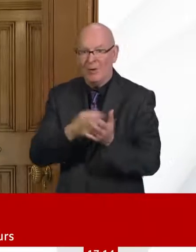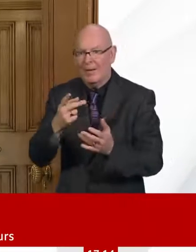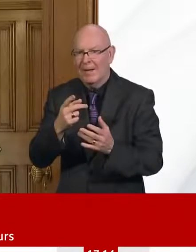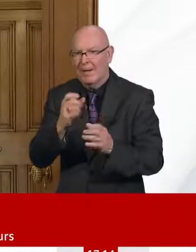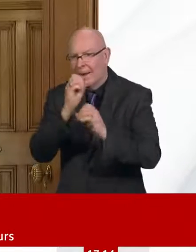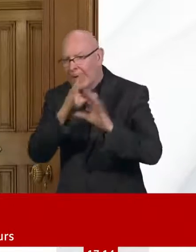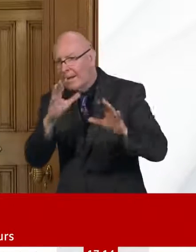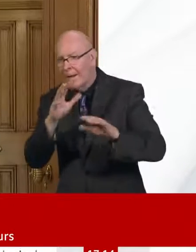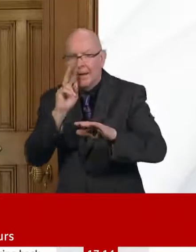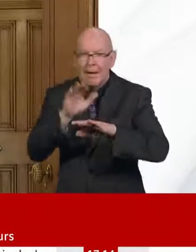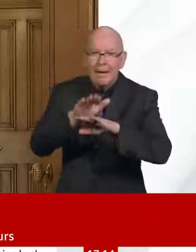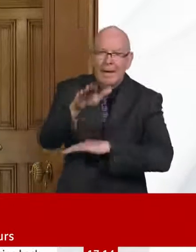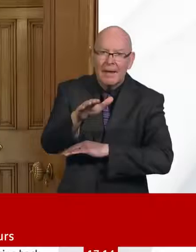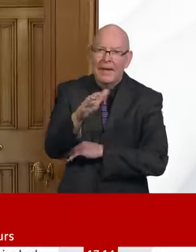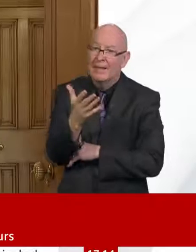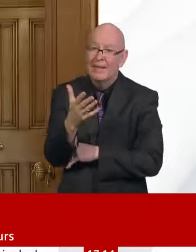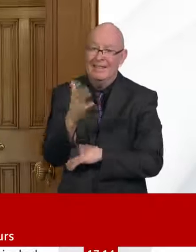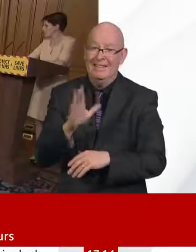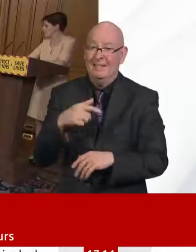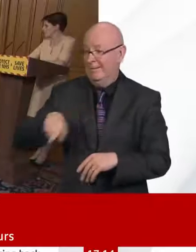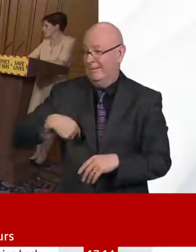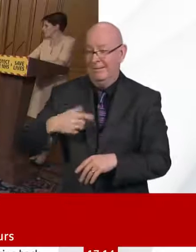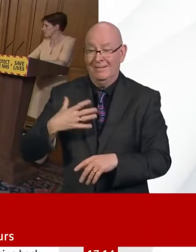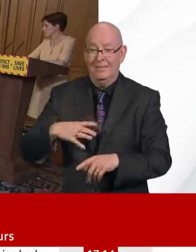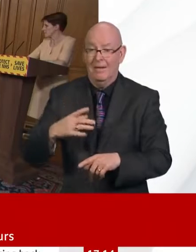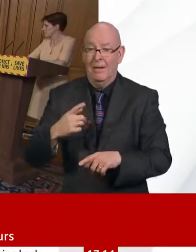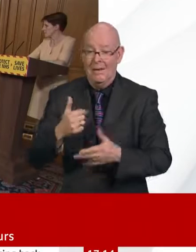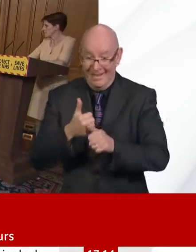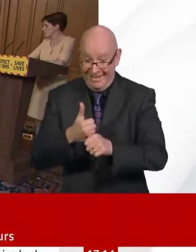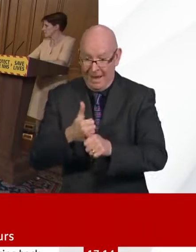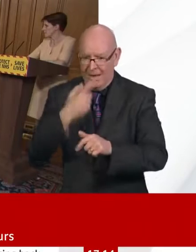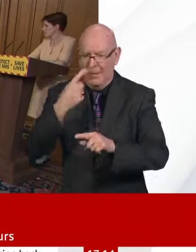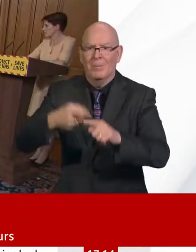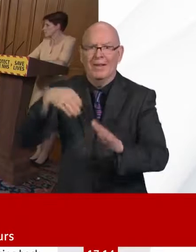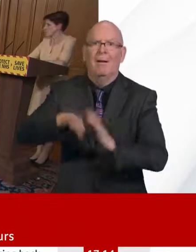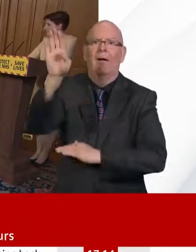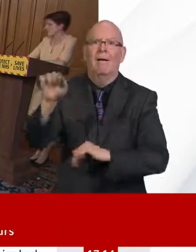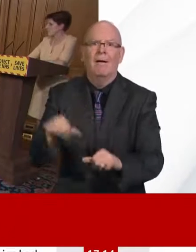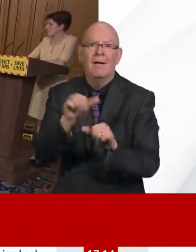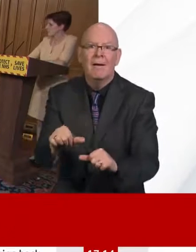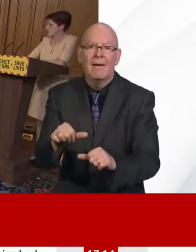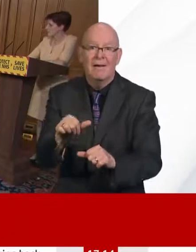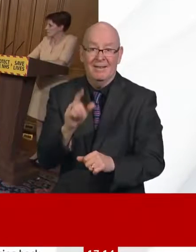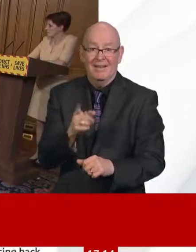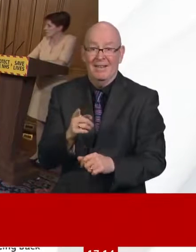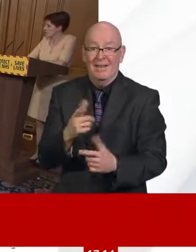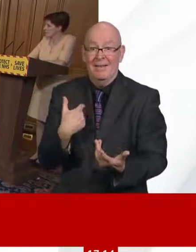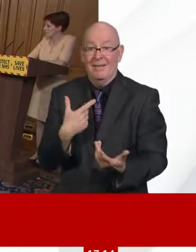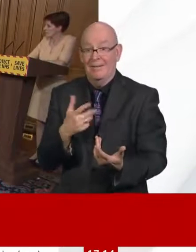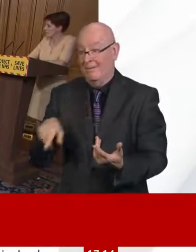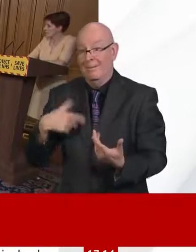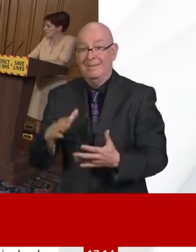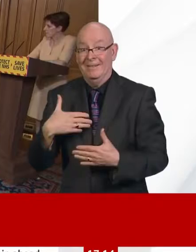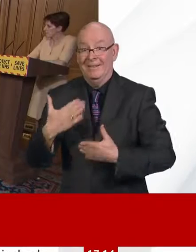you know, reasonably soon after we exit. Thank Thank you. I think the next question is Paul Brand at the ITV. Paul, are you there?